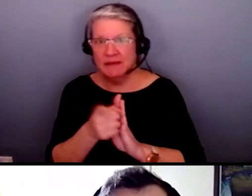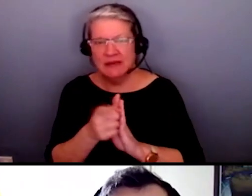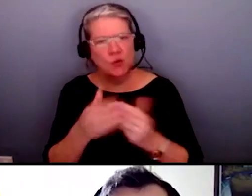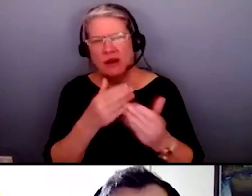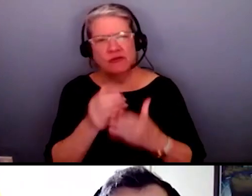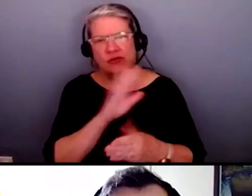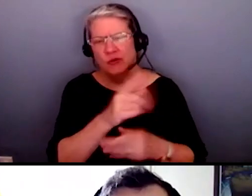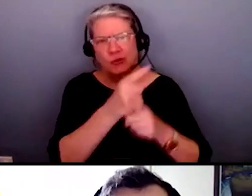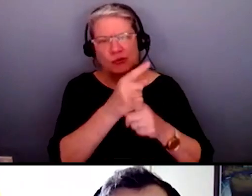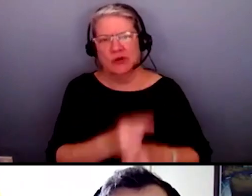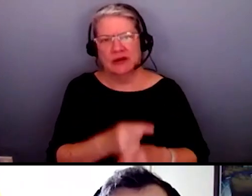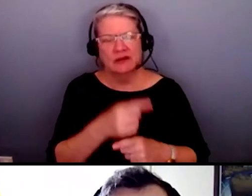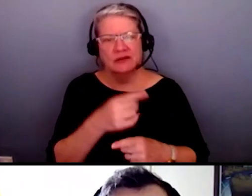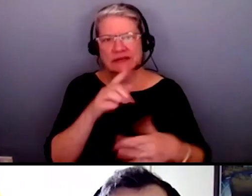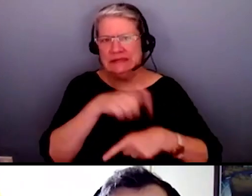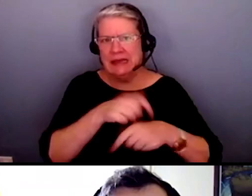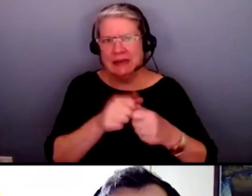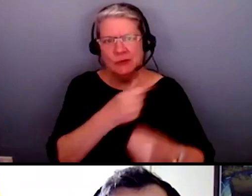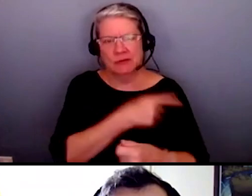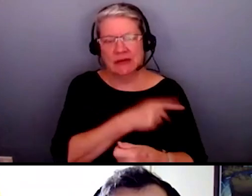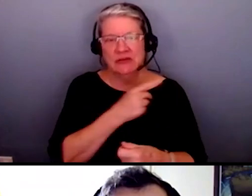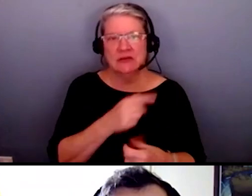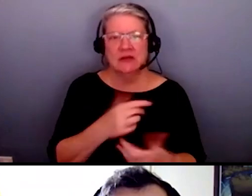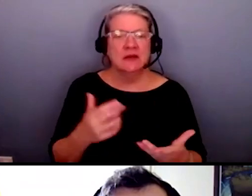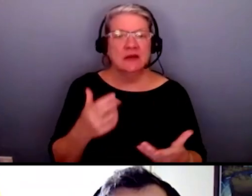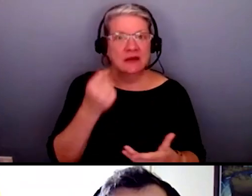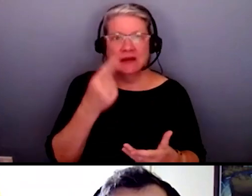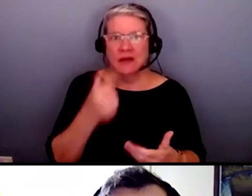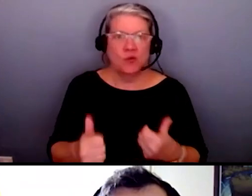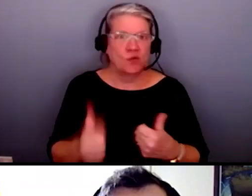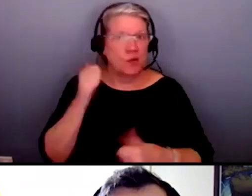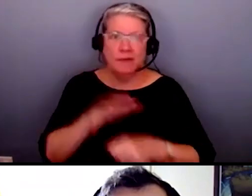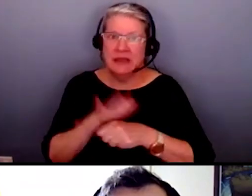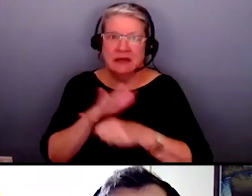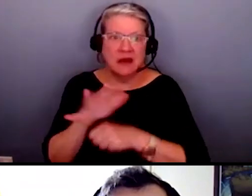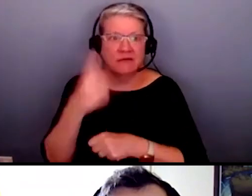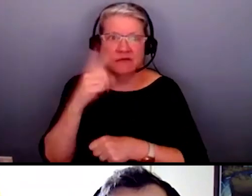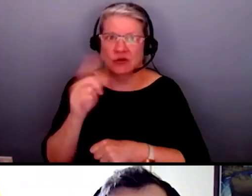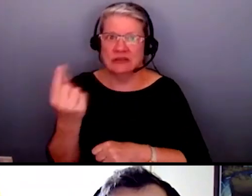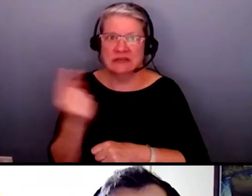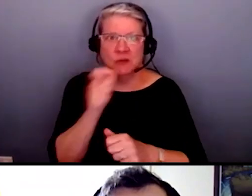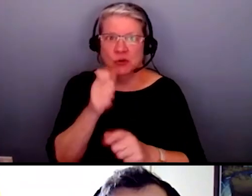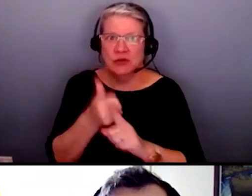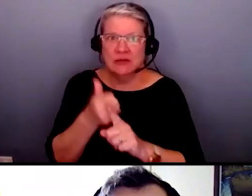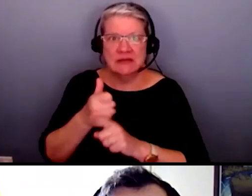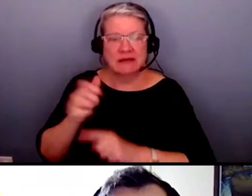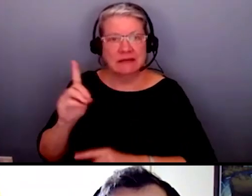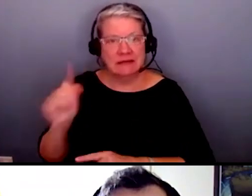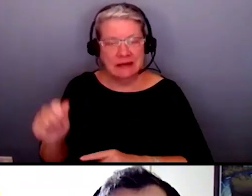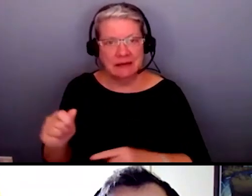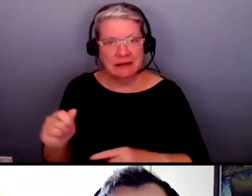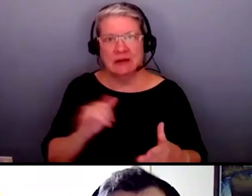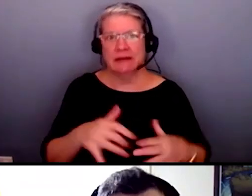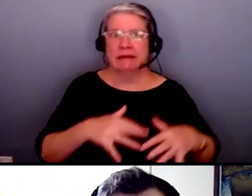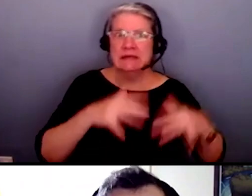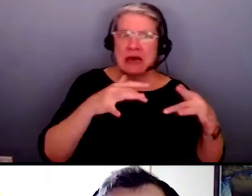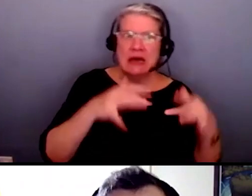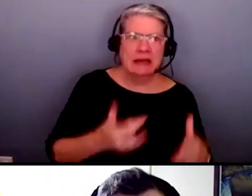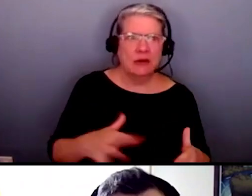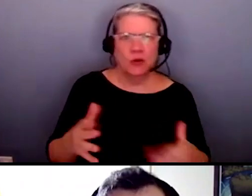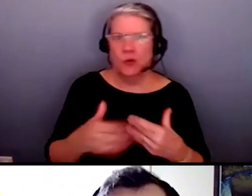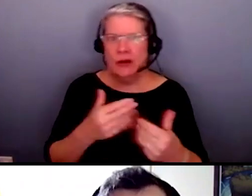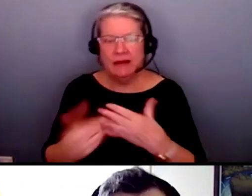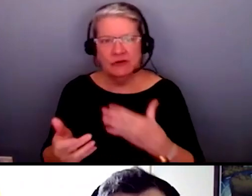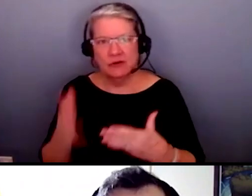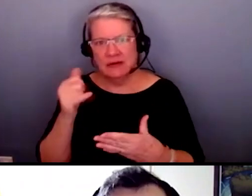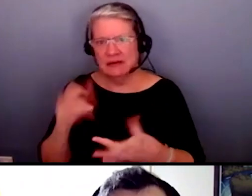for one patient is is generally not going to be enough you know because of the anxiety and the things that go along with